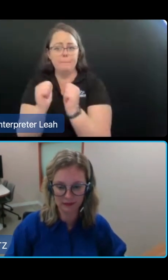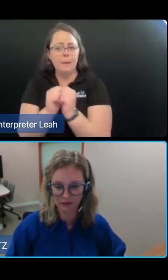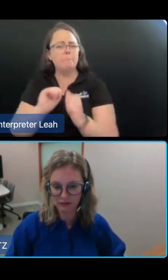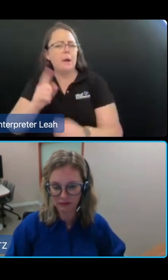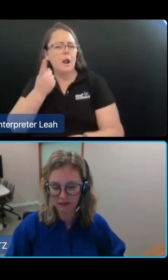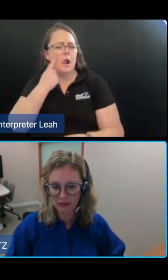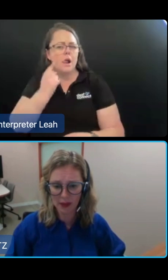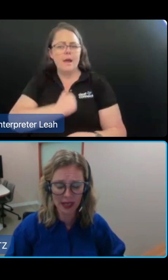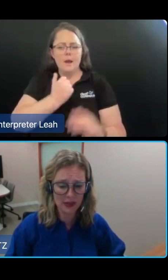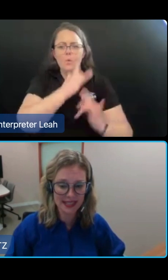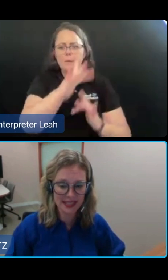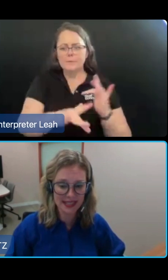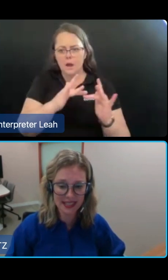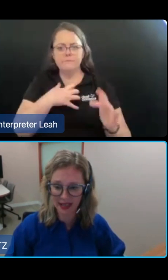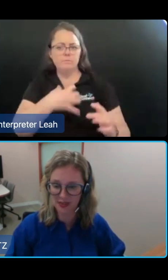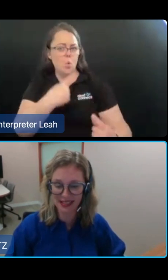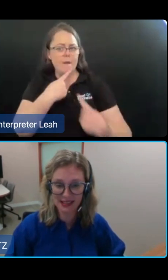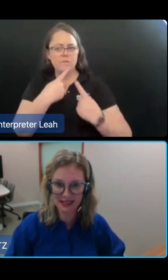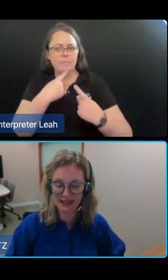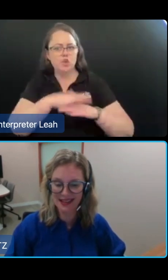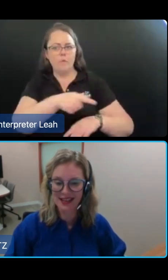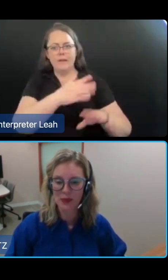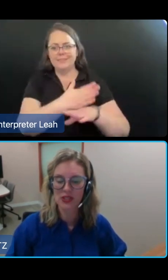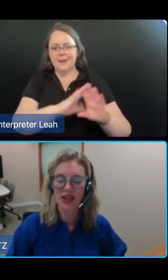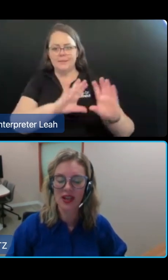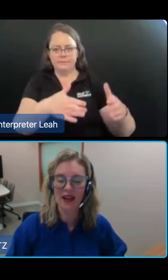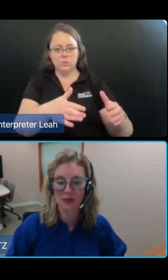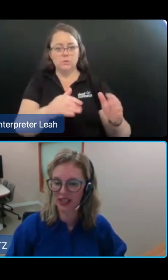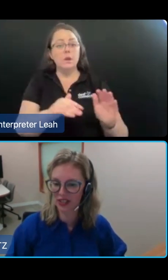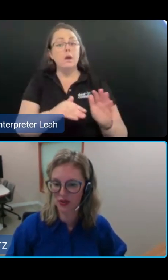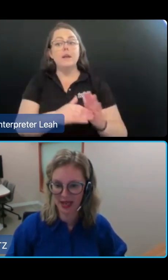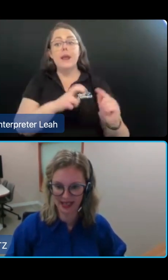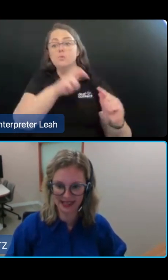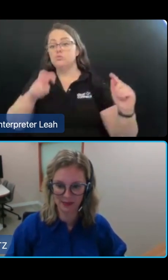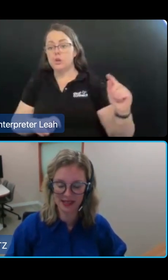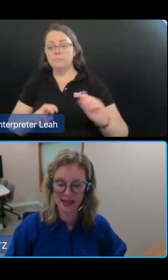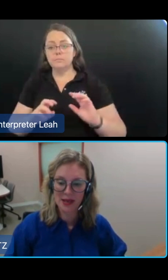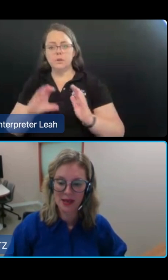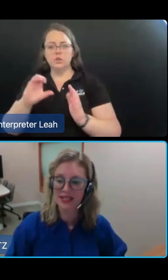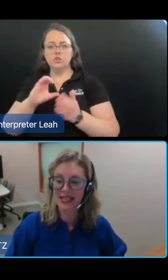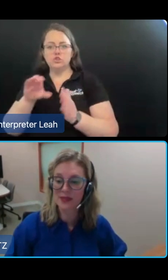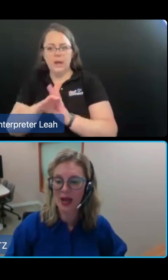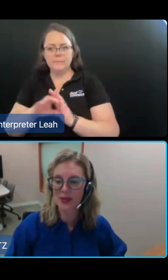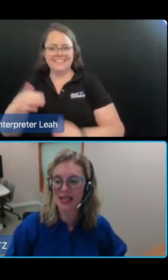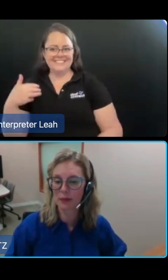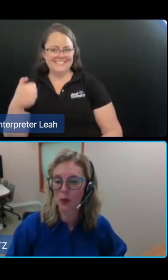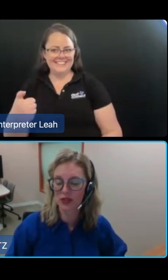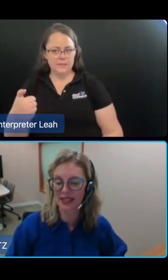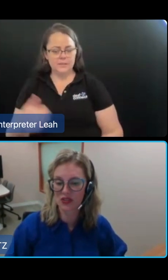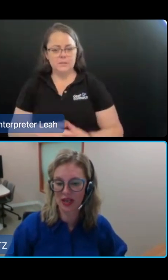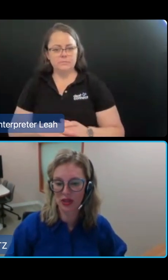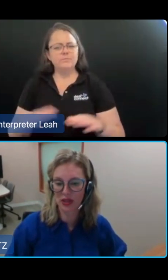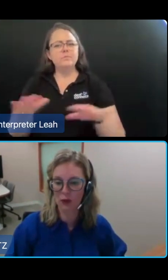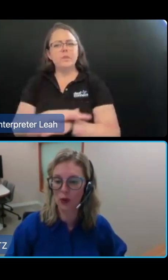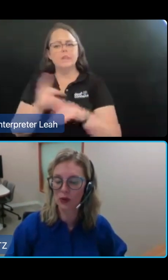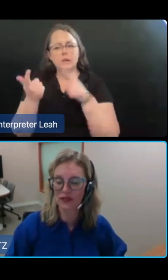force. I'm now going to skip ahead to chapter six which covers regulatory mechanisms because these powers are important